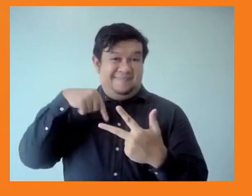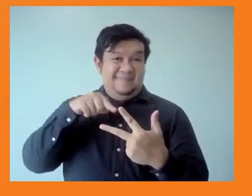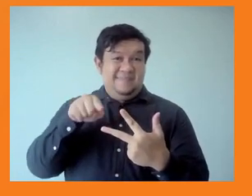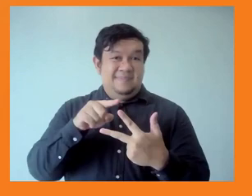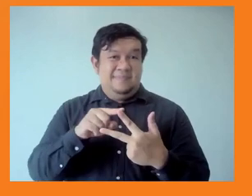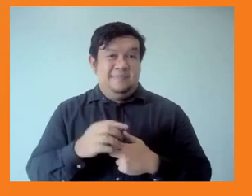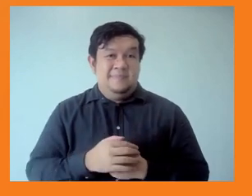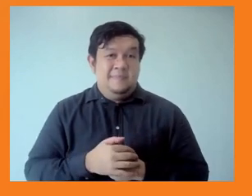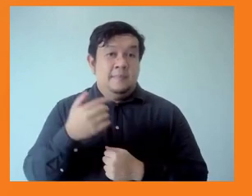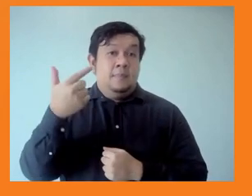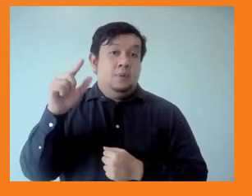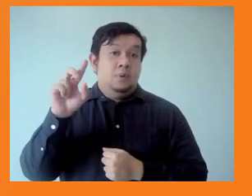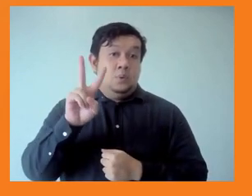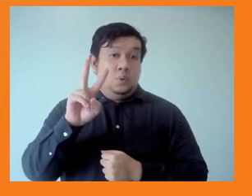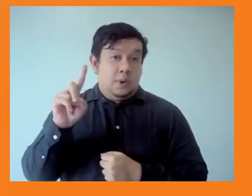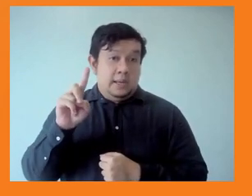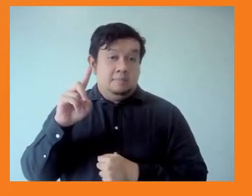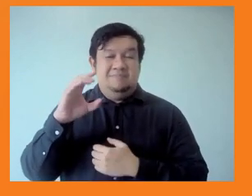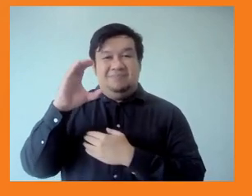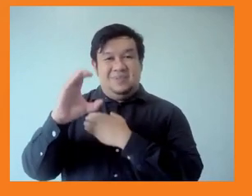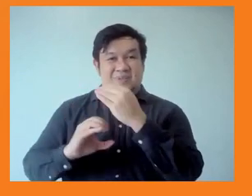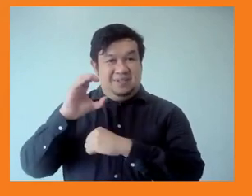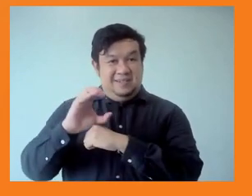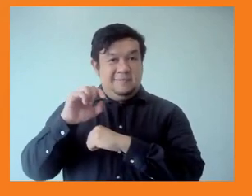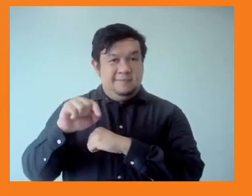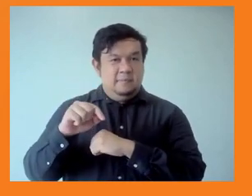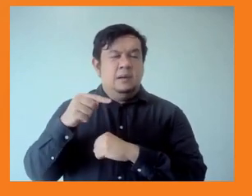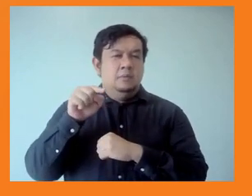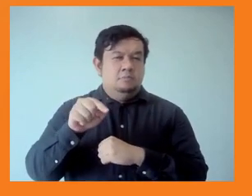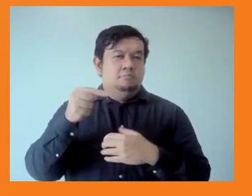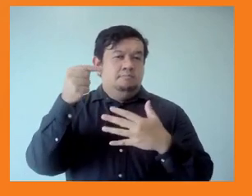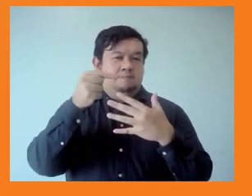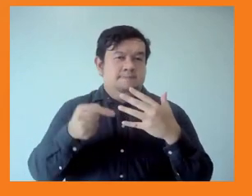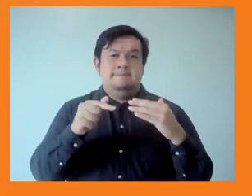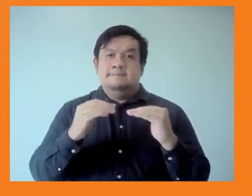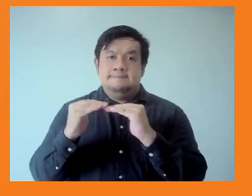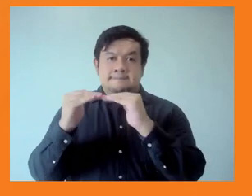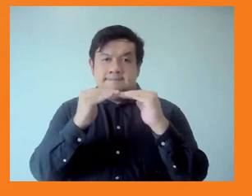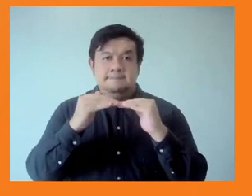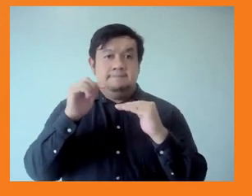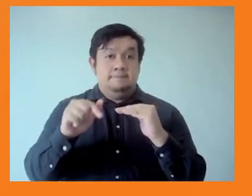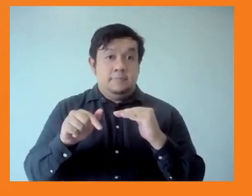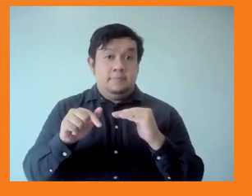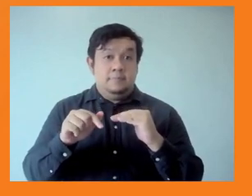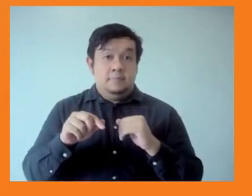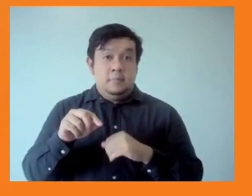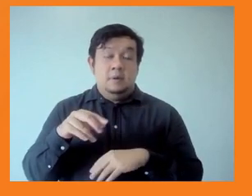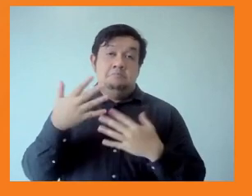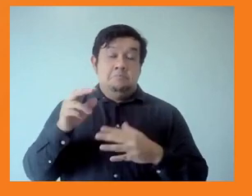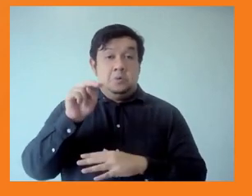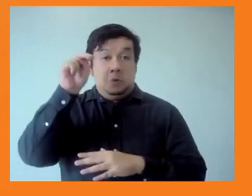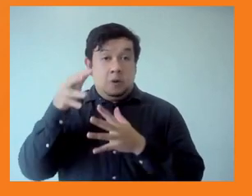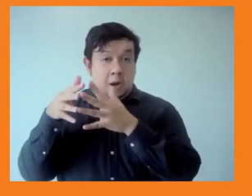you know, outlines distribution of inequality, especially in North America and Europe. And it just talks about the